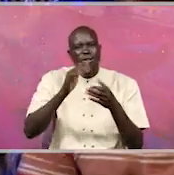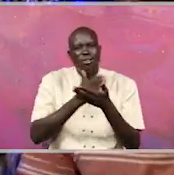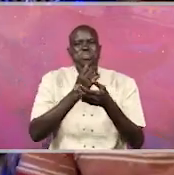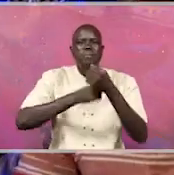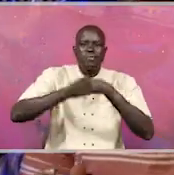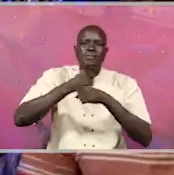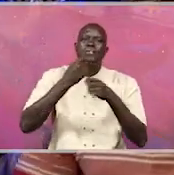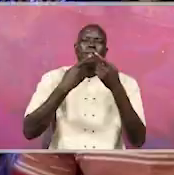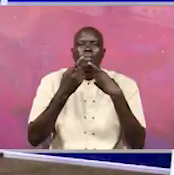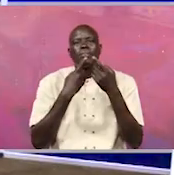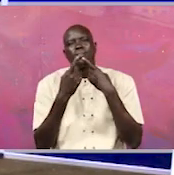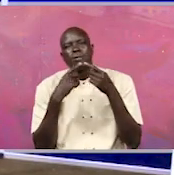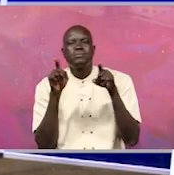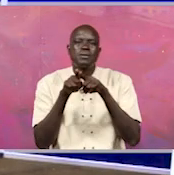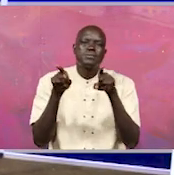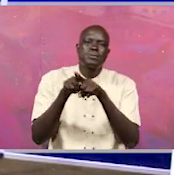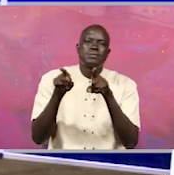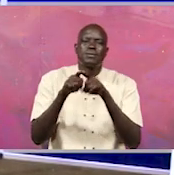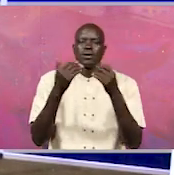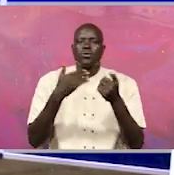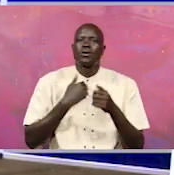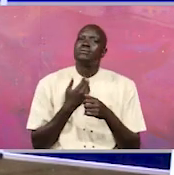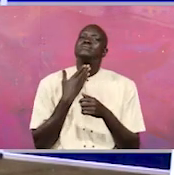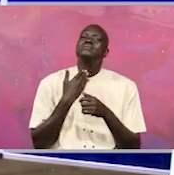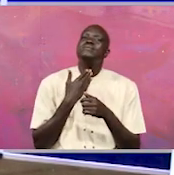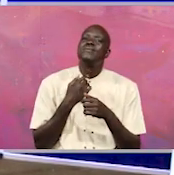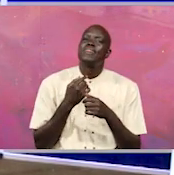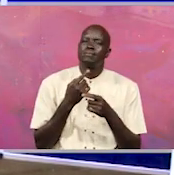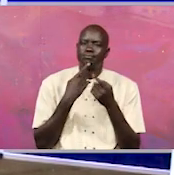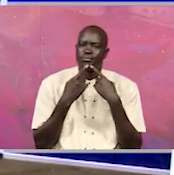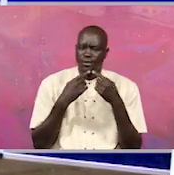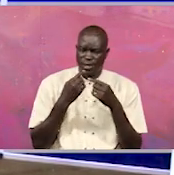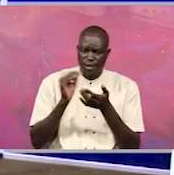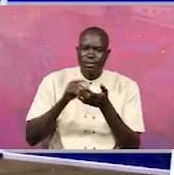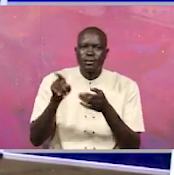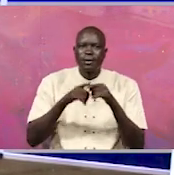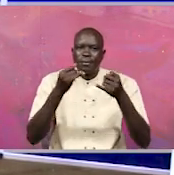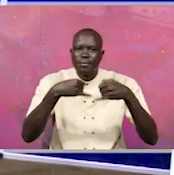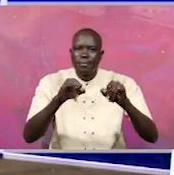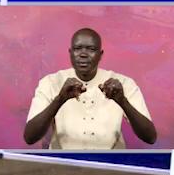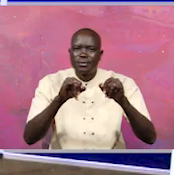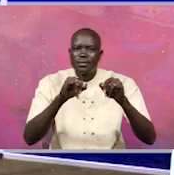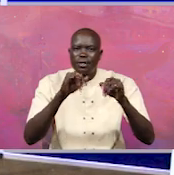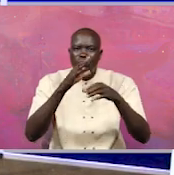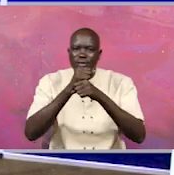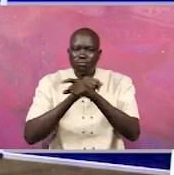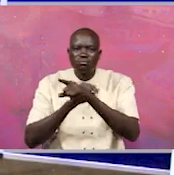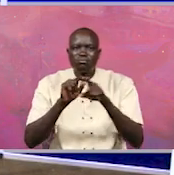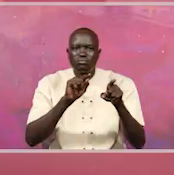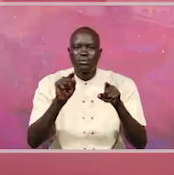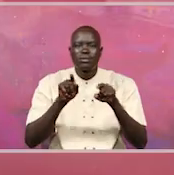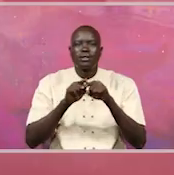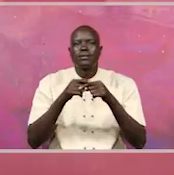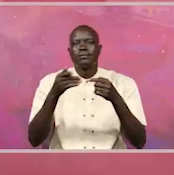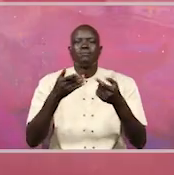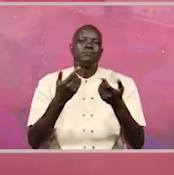find it a bit weird. Then I liked what, again, Honore Bas talked about, the implementing agencies. But the same implementing agencies are